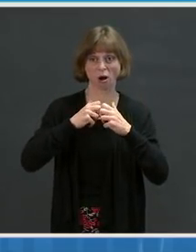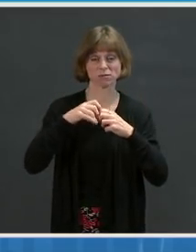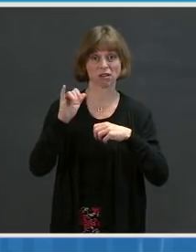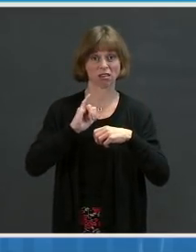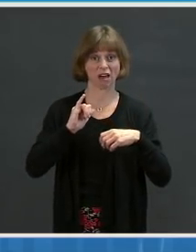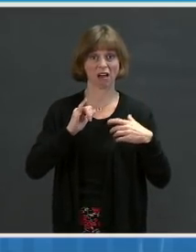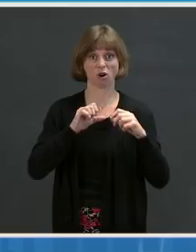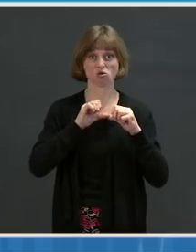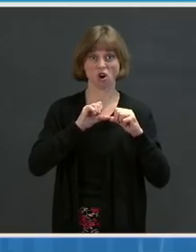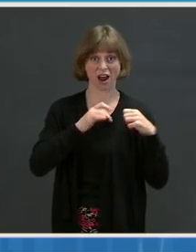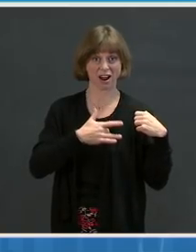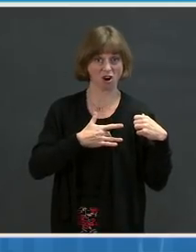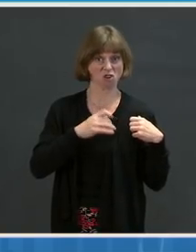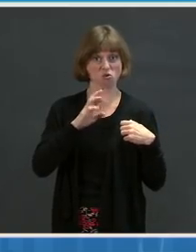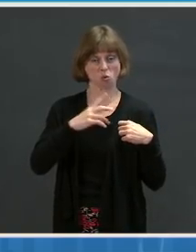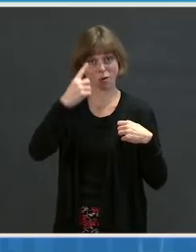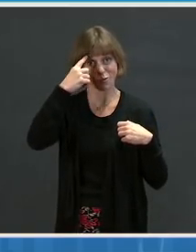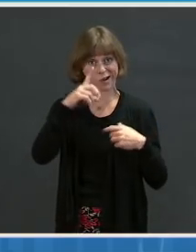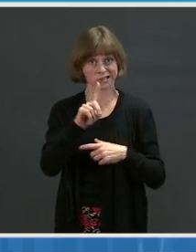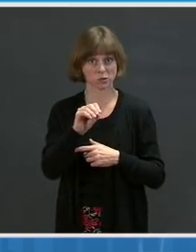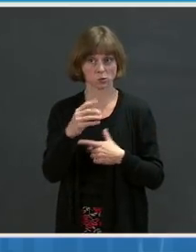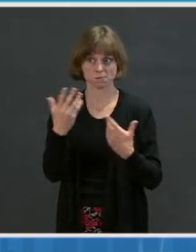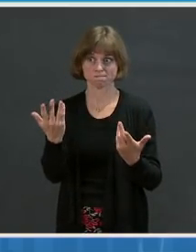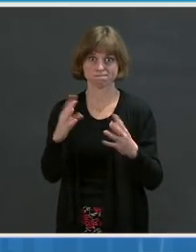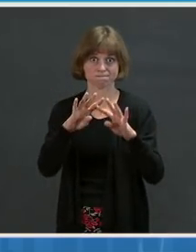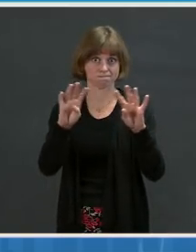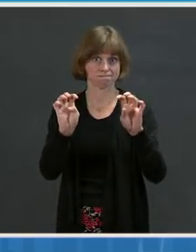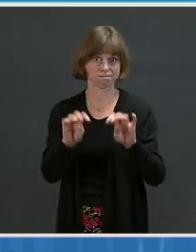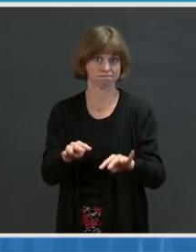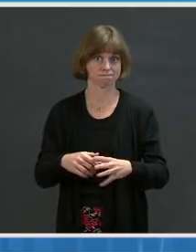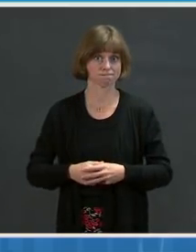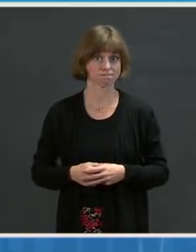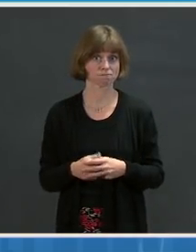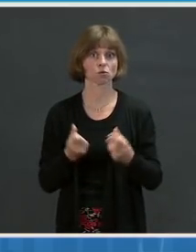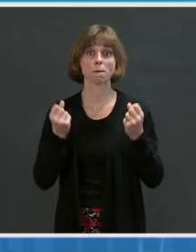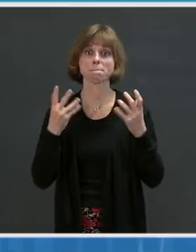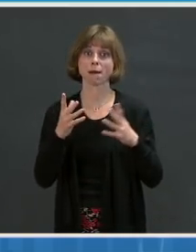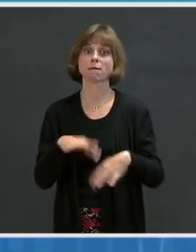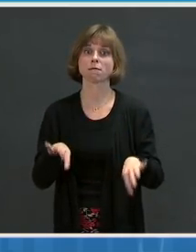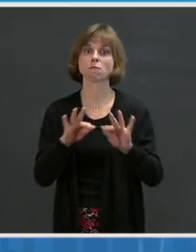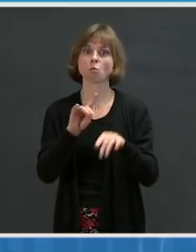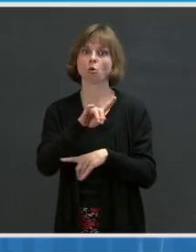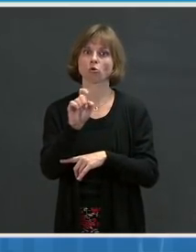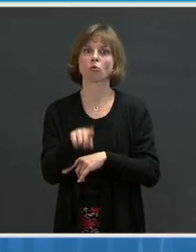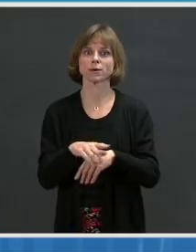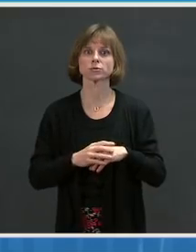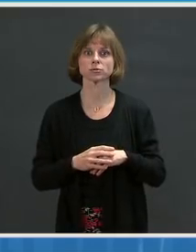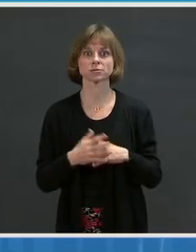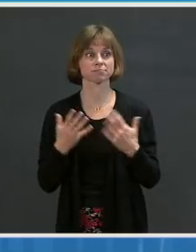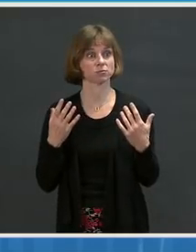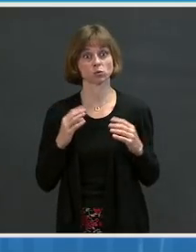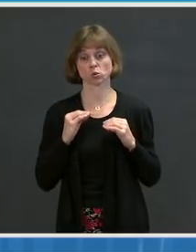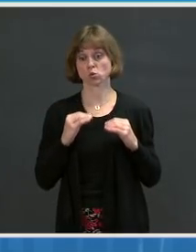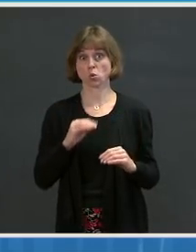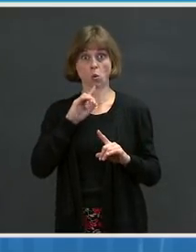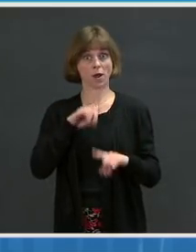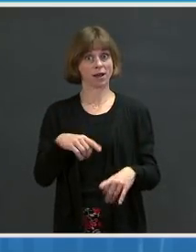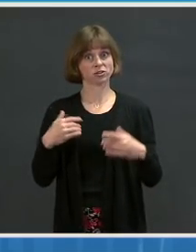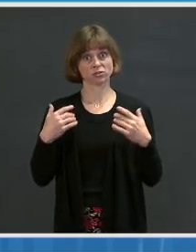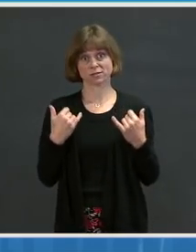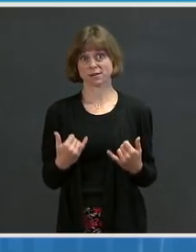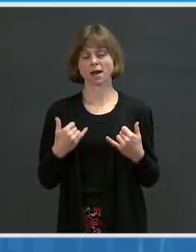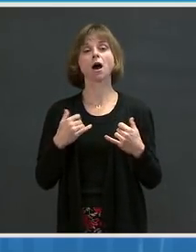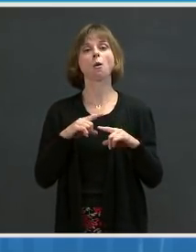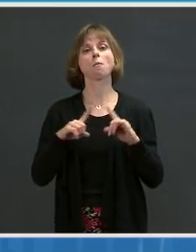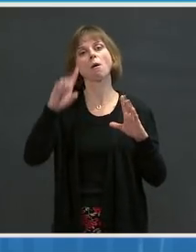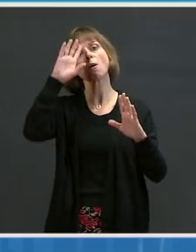or brain disorders? A lot of important questions that are now unanswered that we hope, with